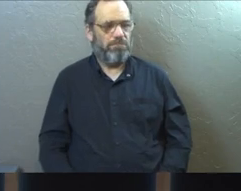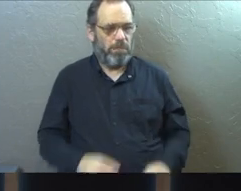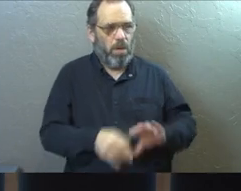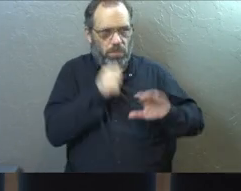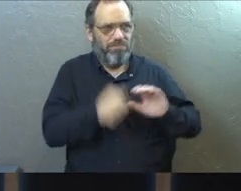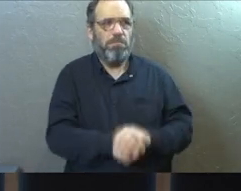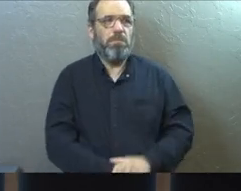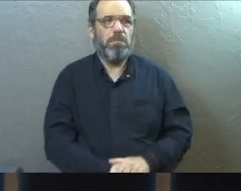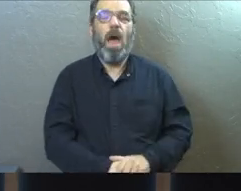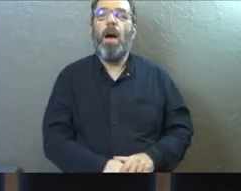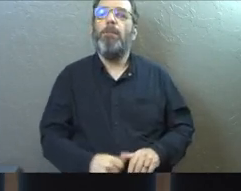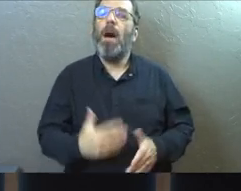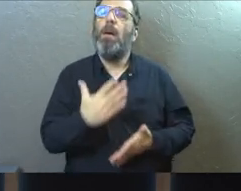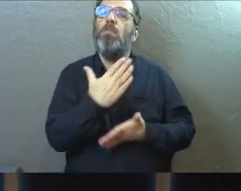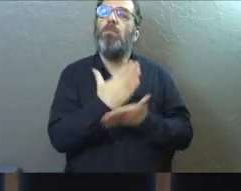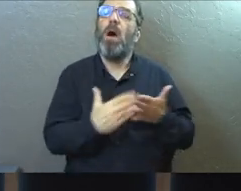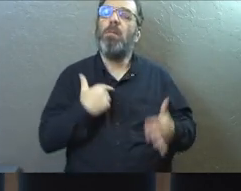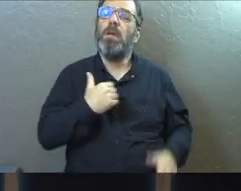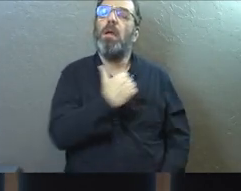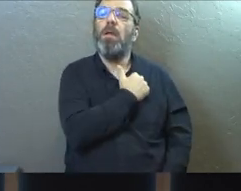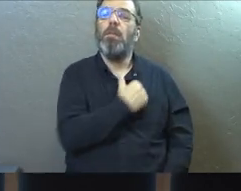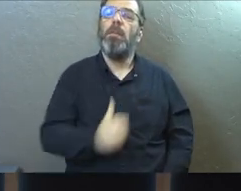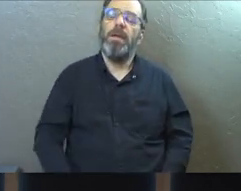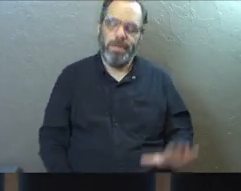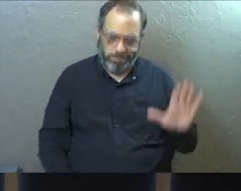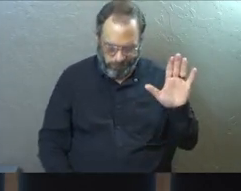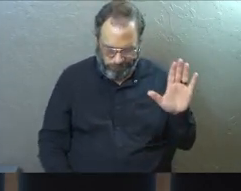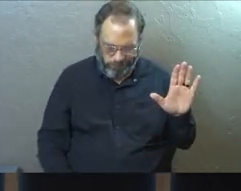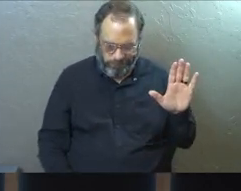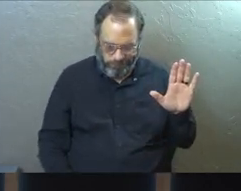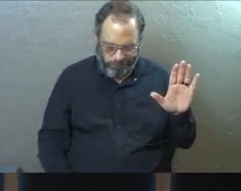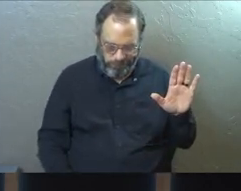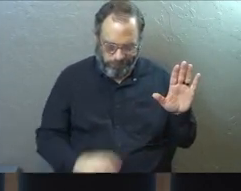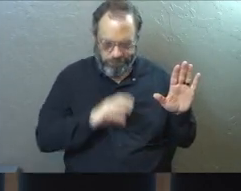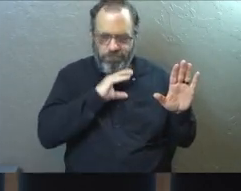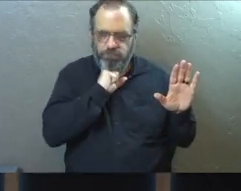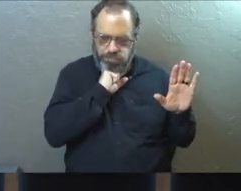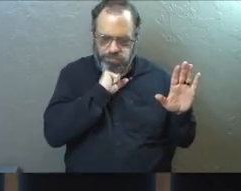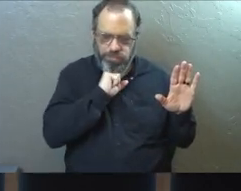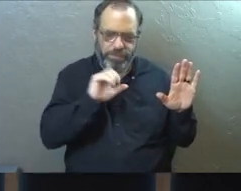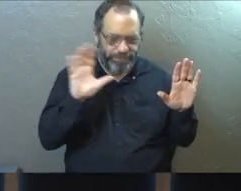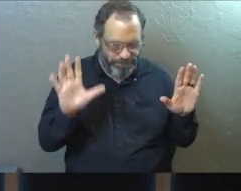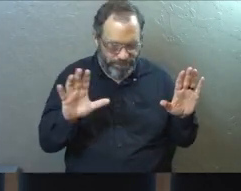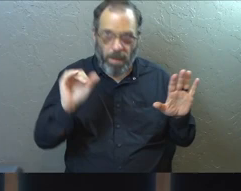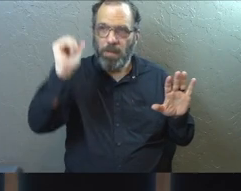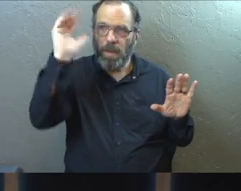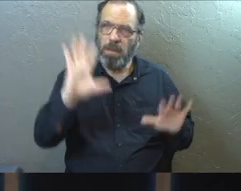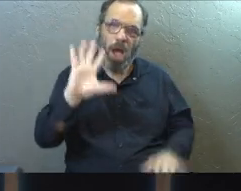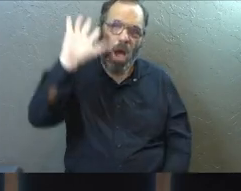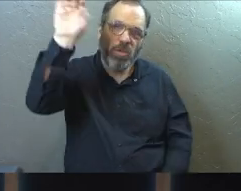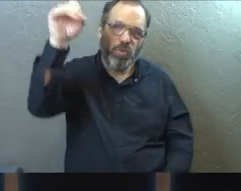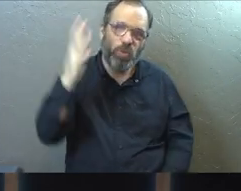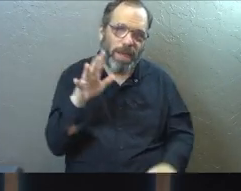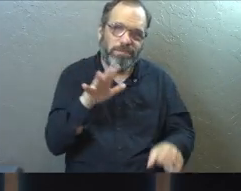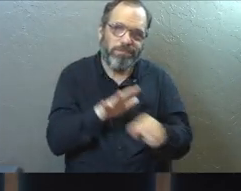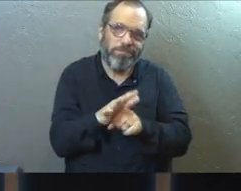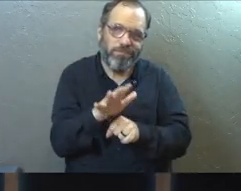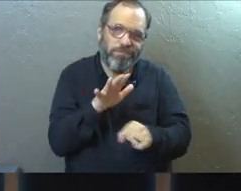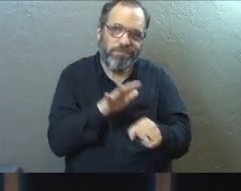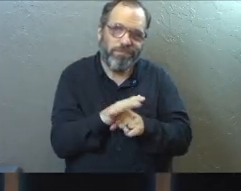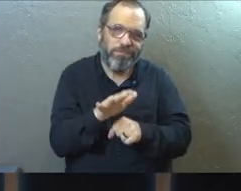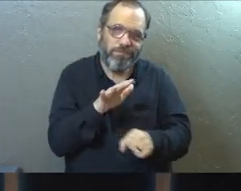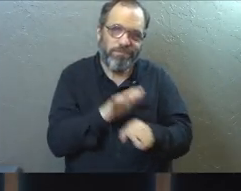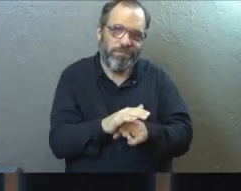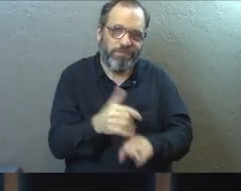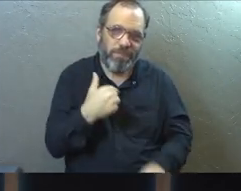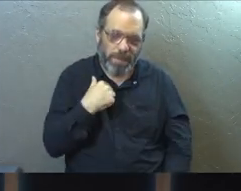nobody can see it, but part of me being an ambassador is saying, I've messed up, and of course I messed up, but God's grace is sufficient for